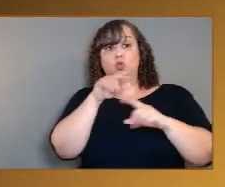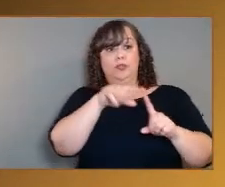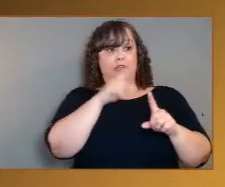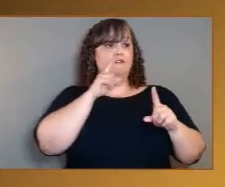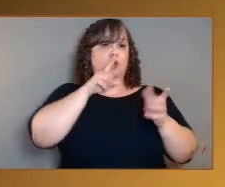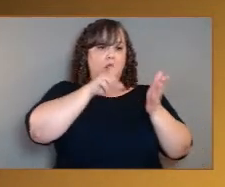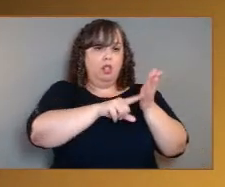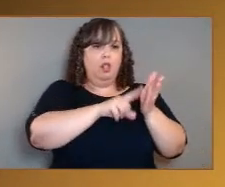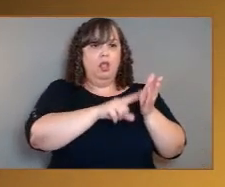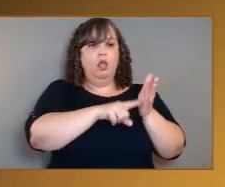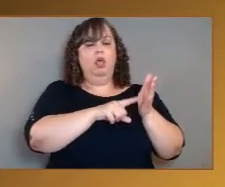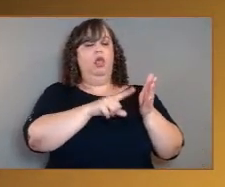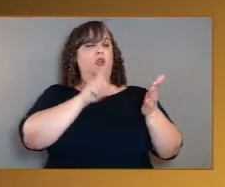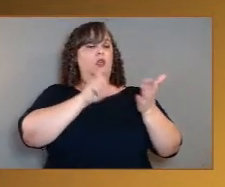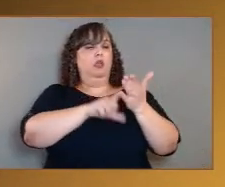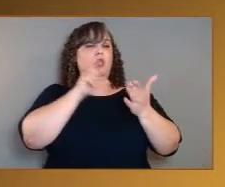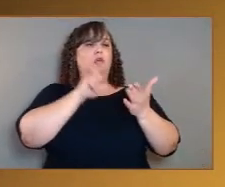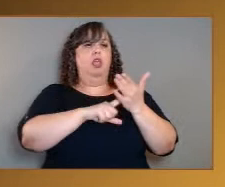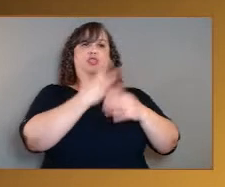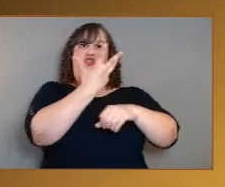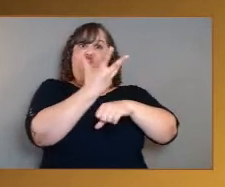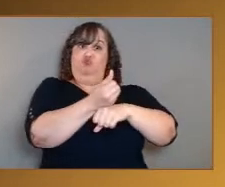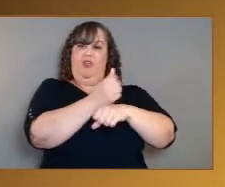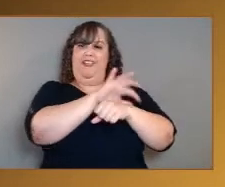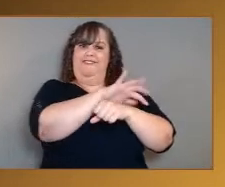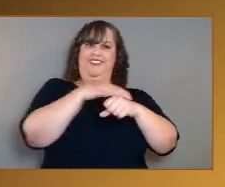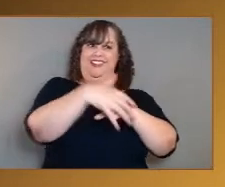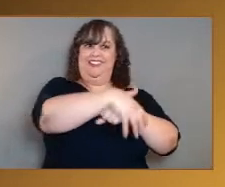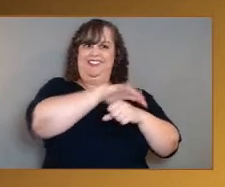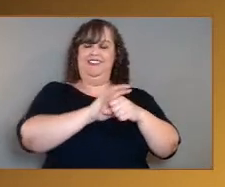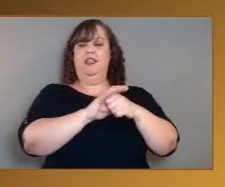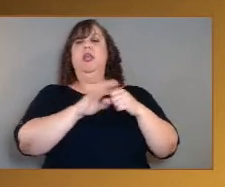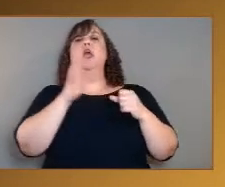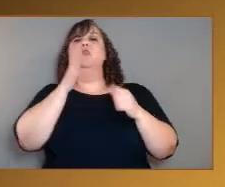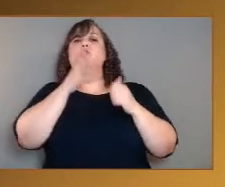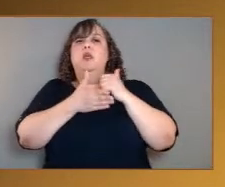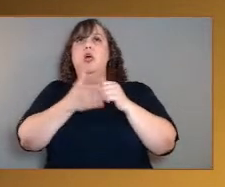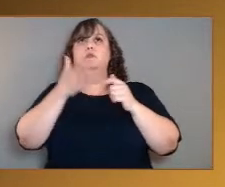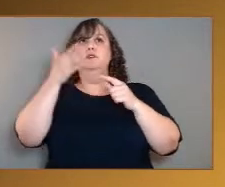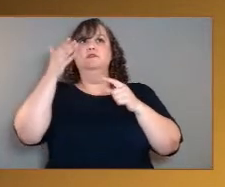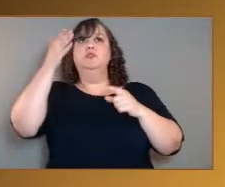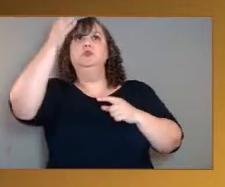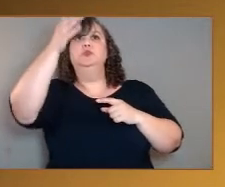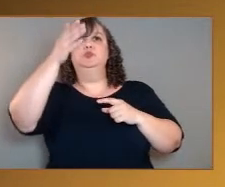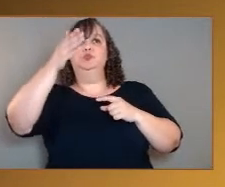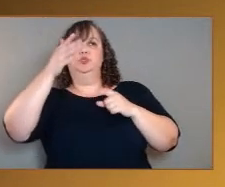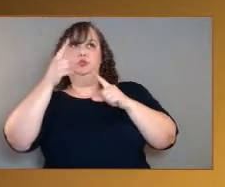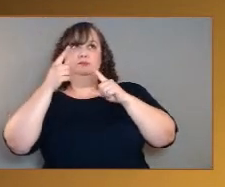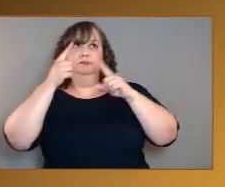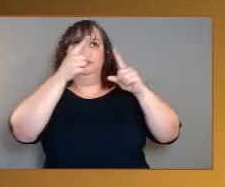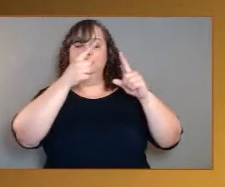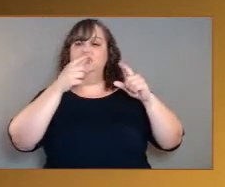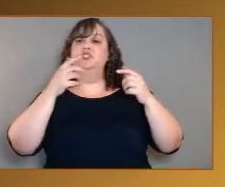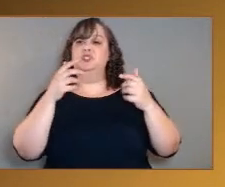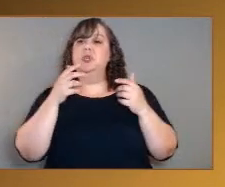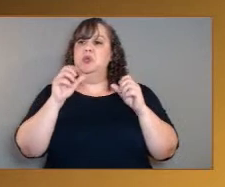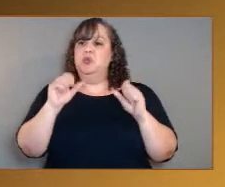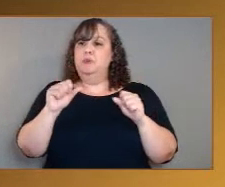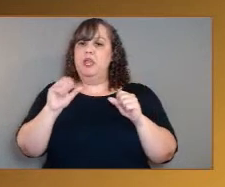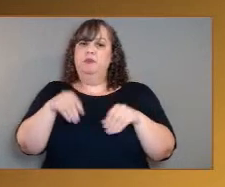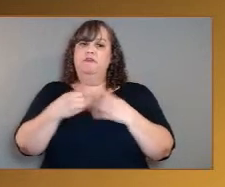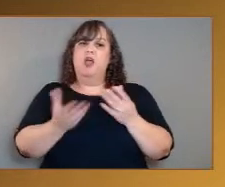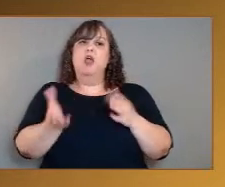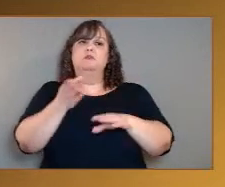sense the gravity field. And it'll help future missions as well to be able to provide even better